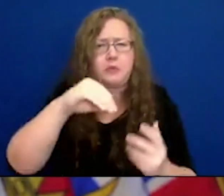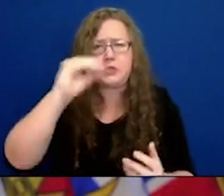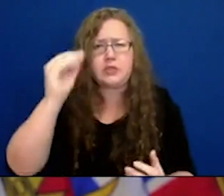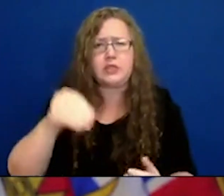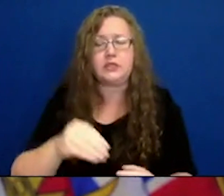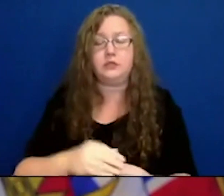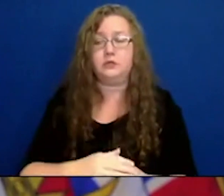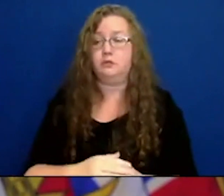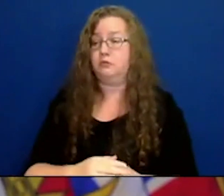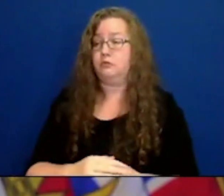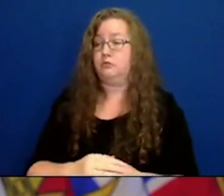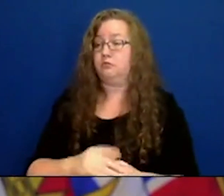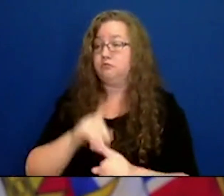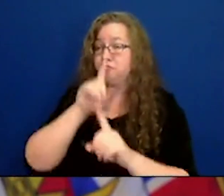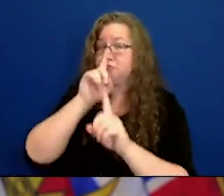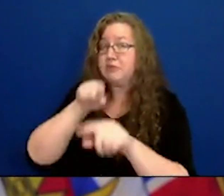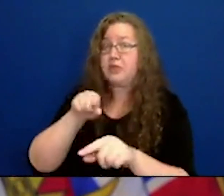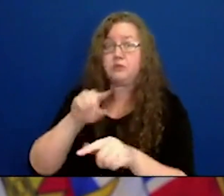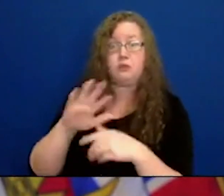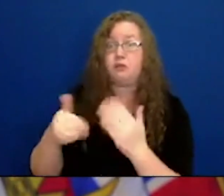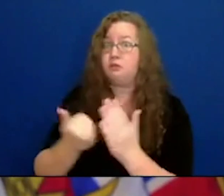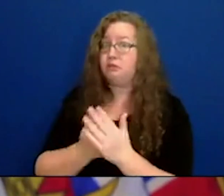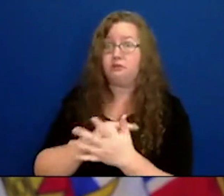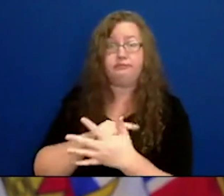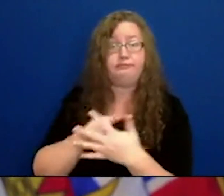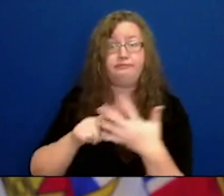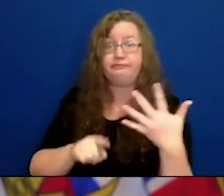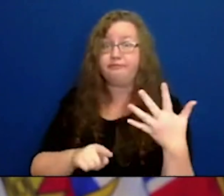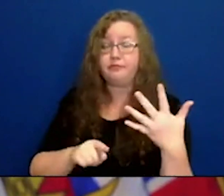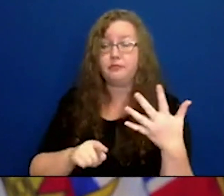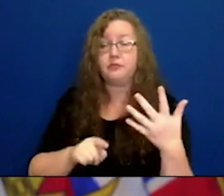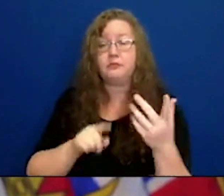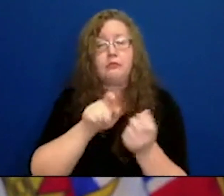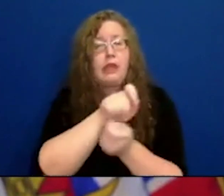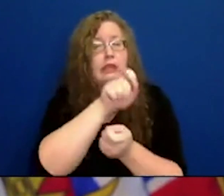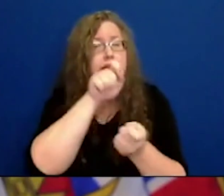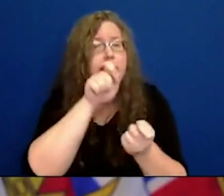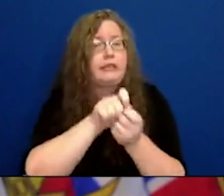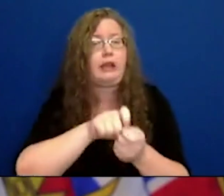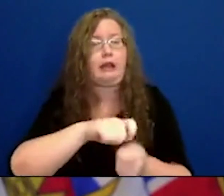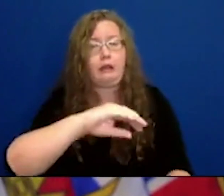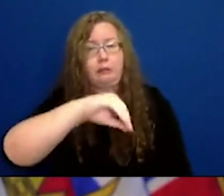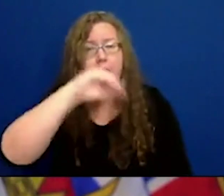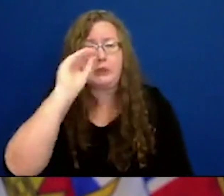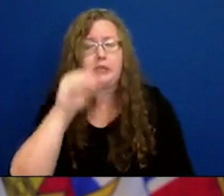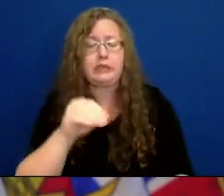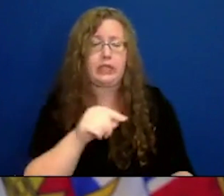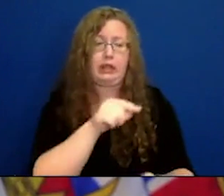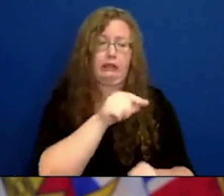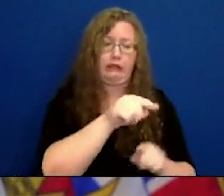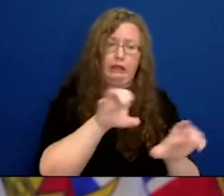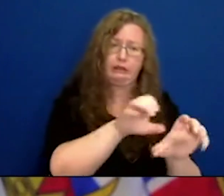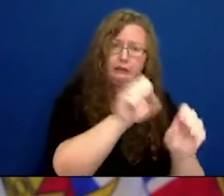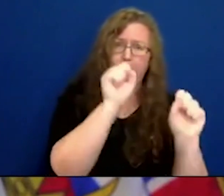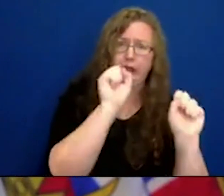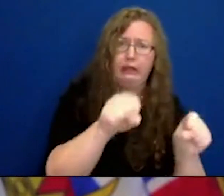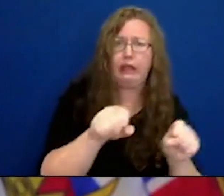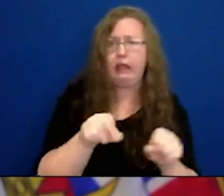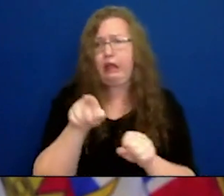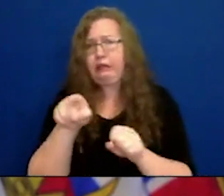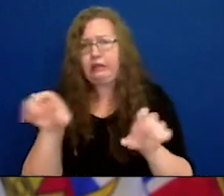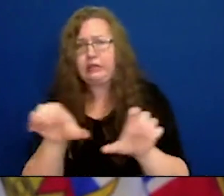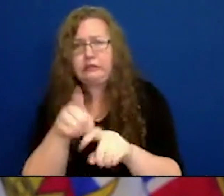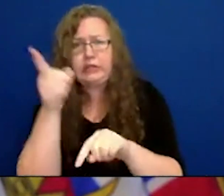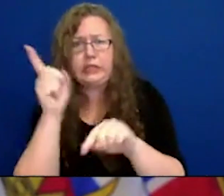it's all of the above. And it's really difficult when people want to parse out exactly why can I do this and I can't do that and